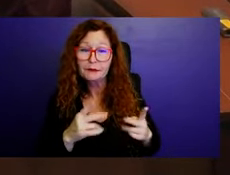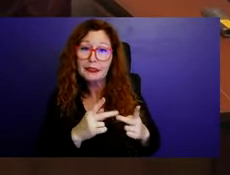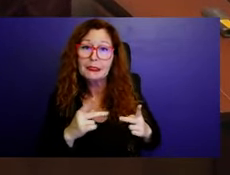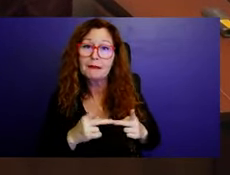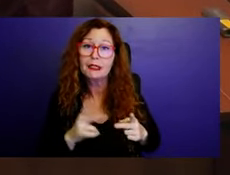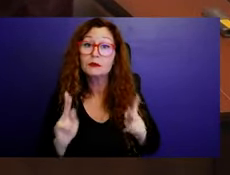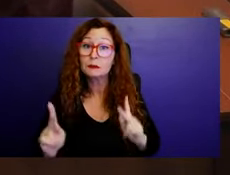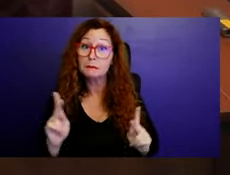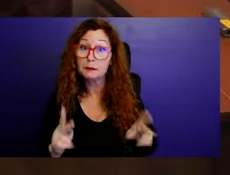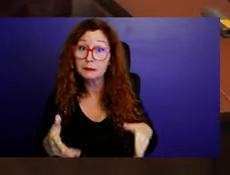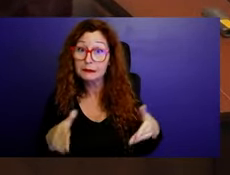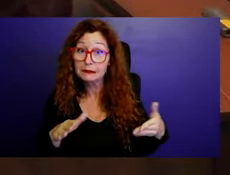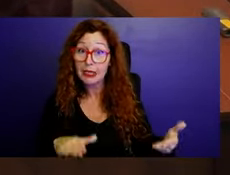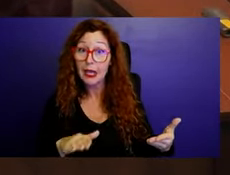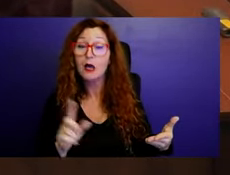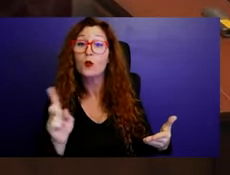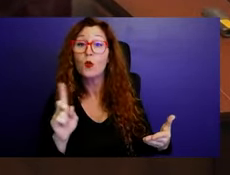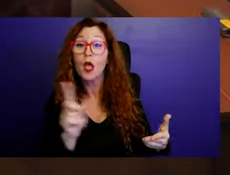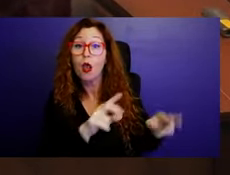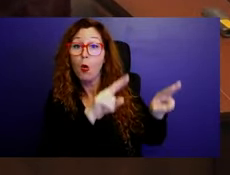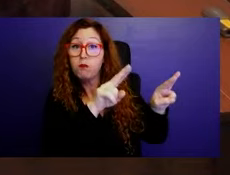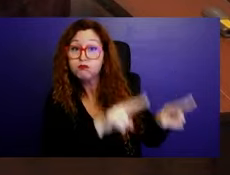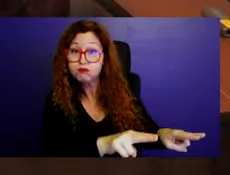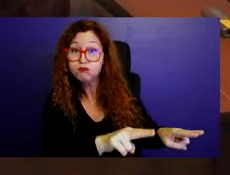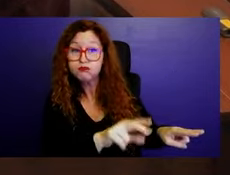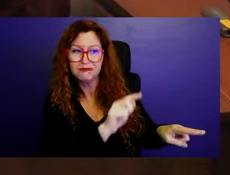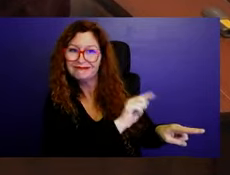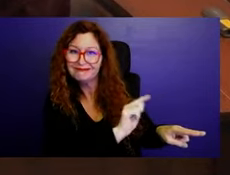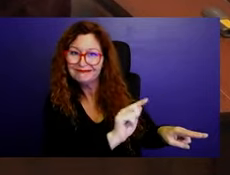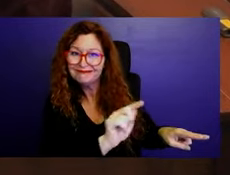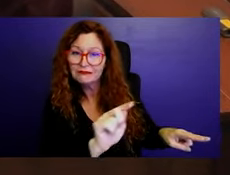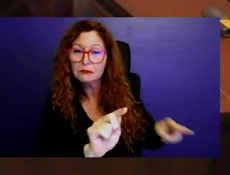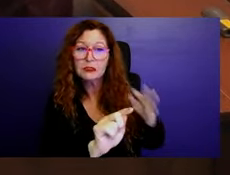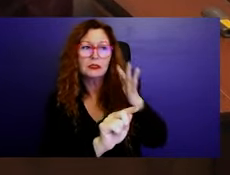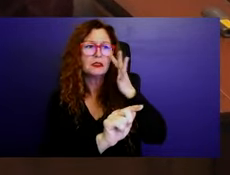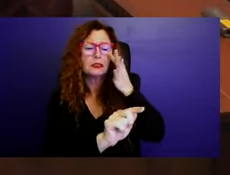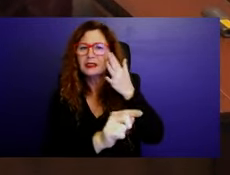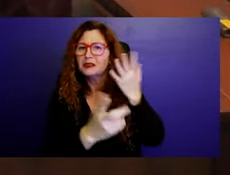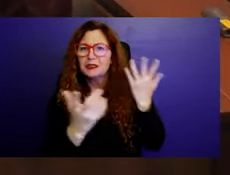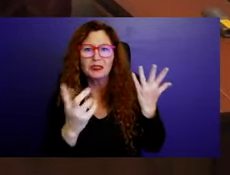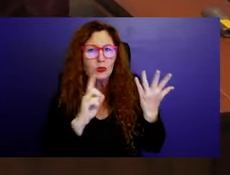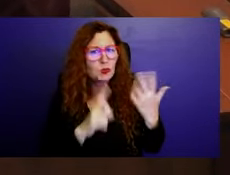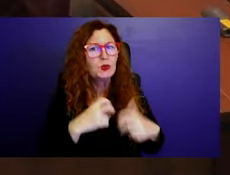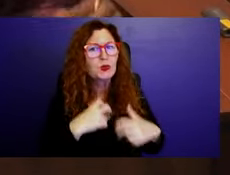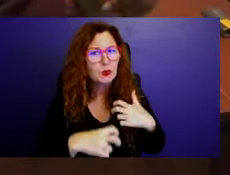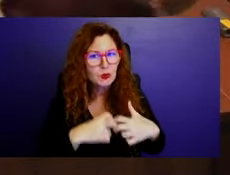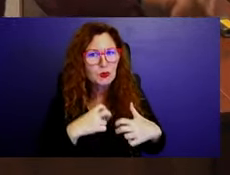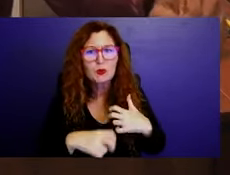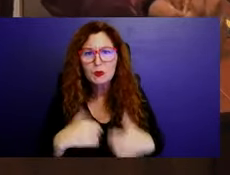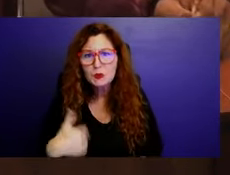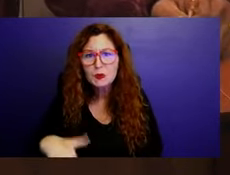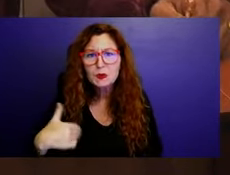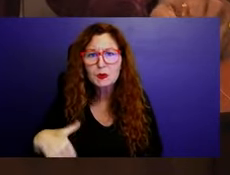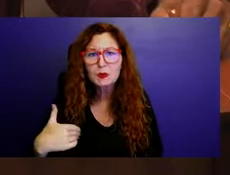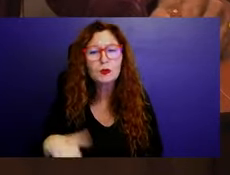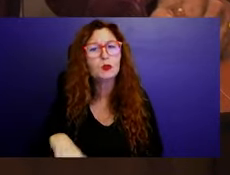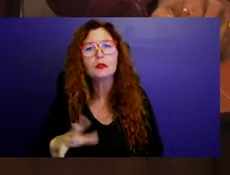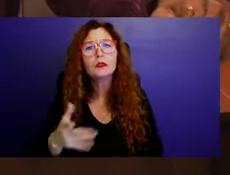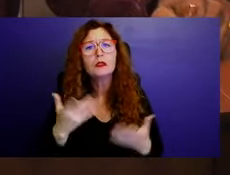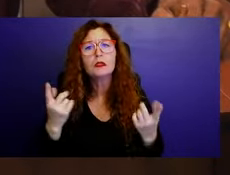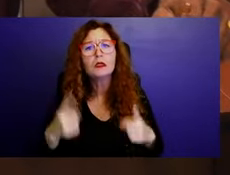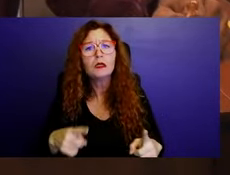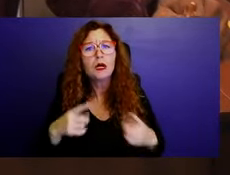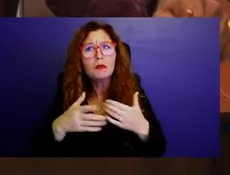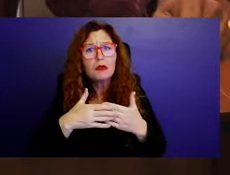cemeteries once they've been taken over by the Parks and Recreation. As you can tell, we're having a problem here with